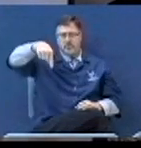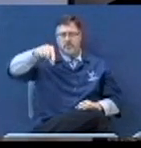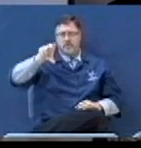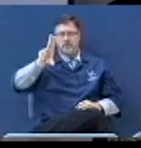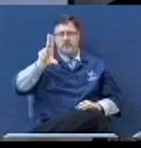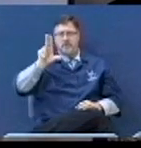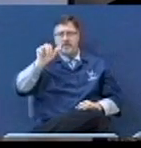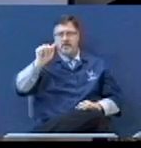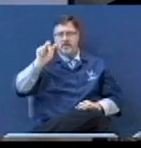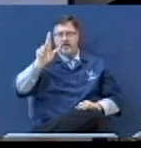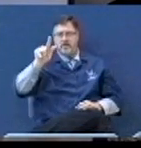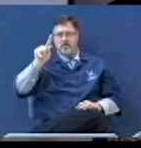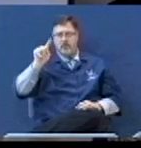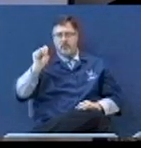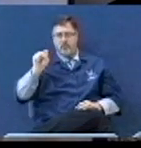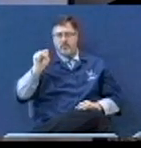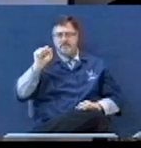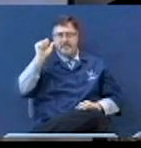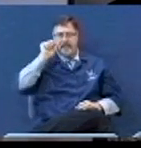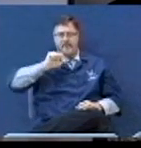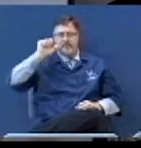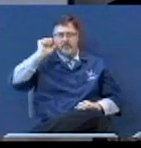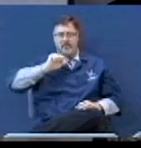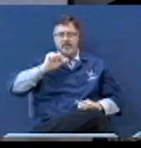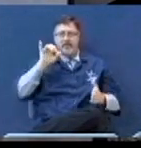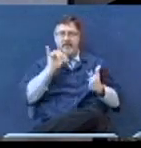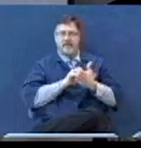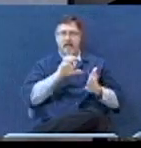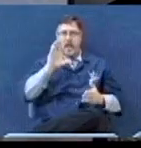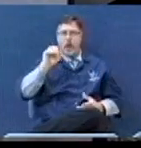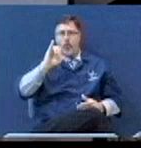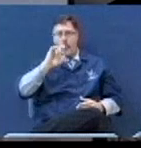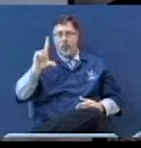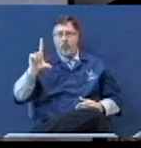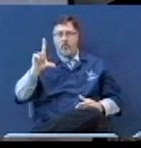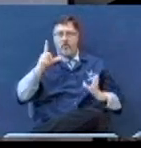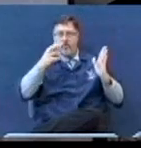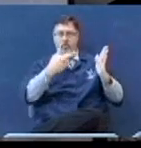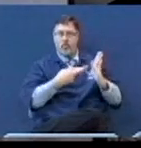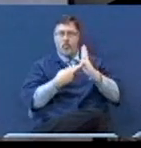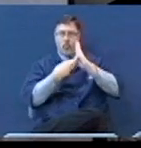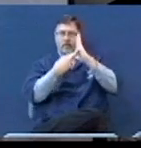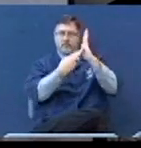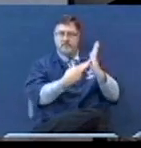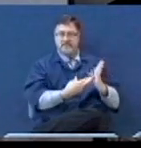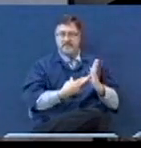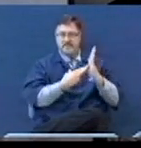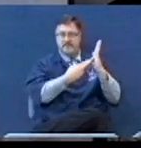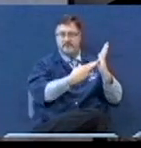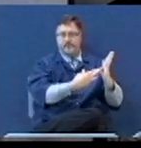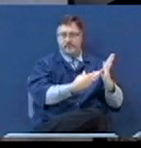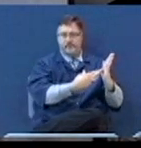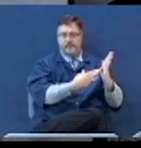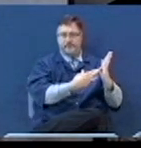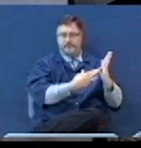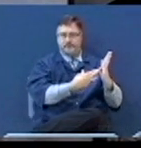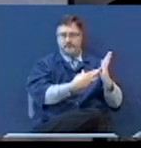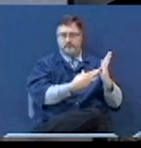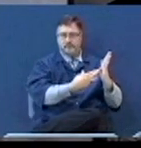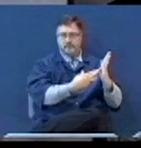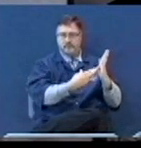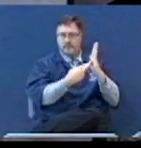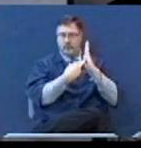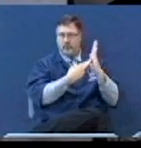And, by the way, that oil, they say represents, the white and say it